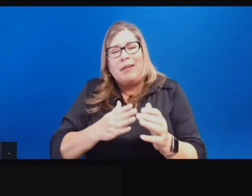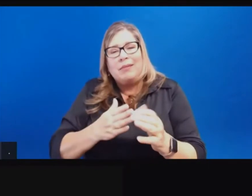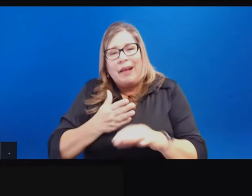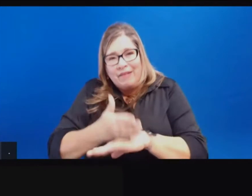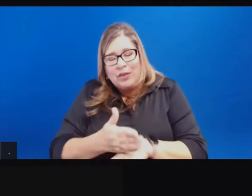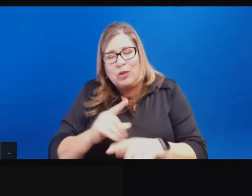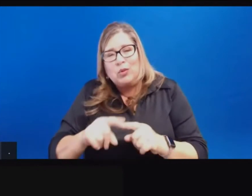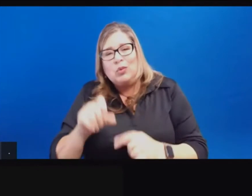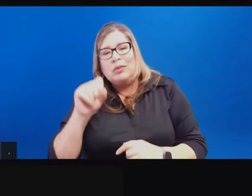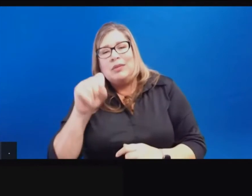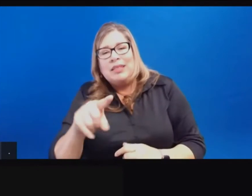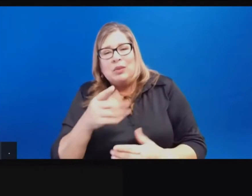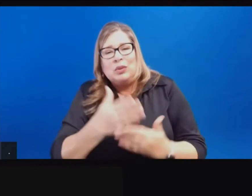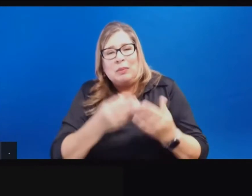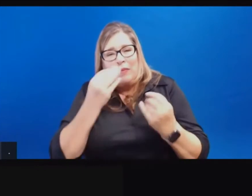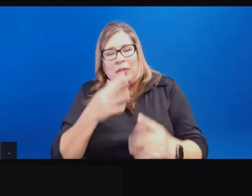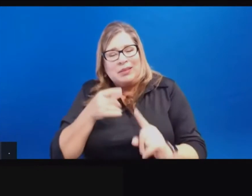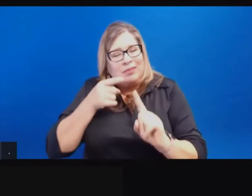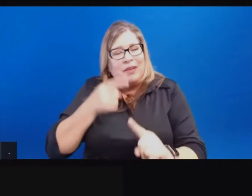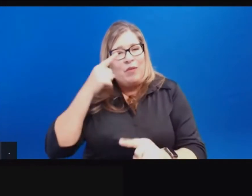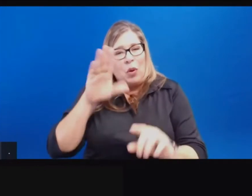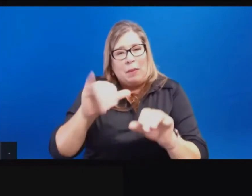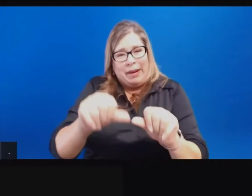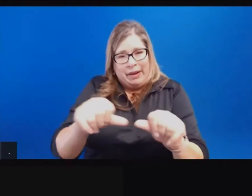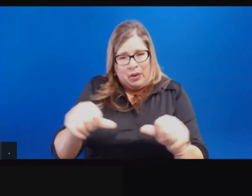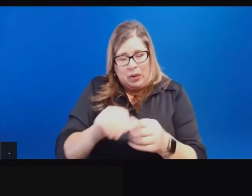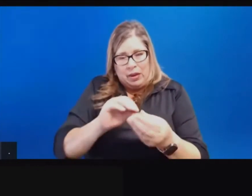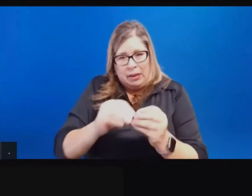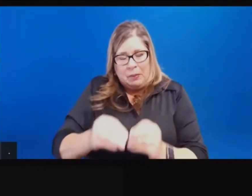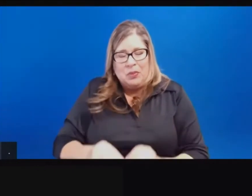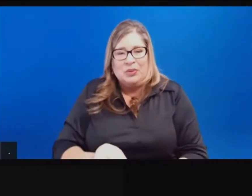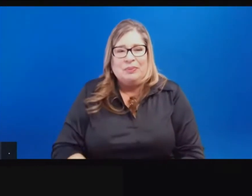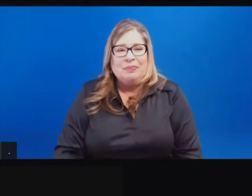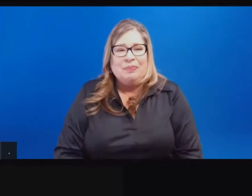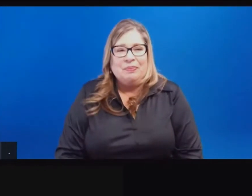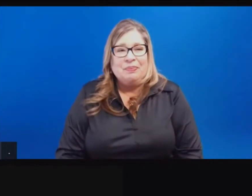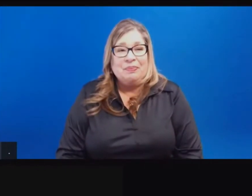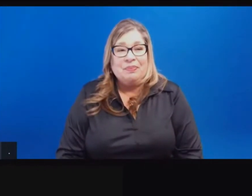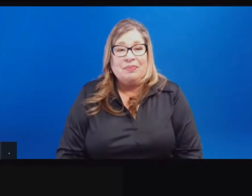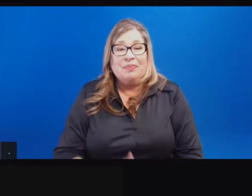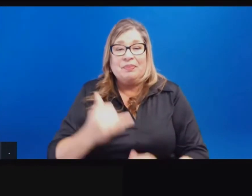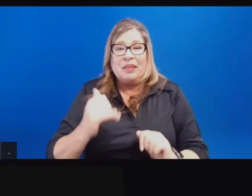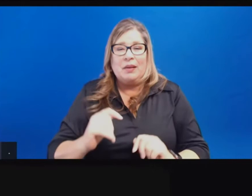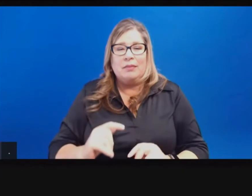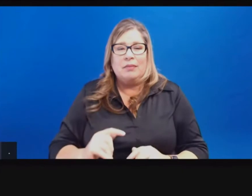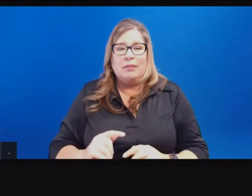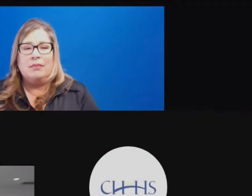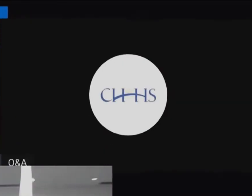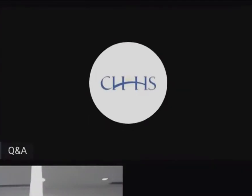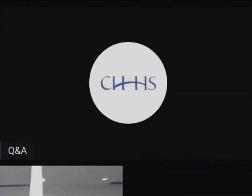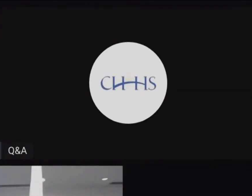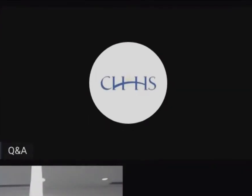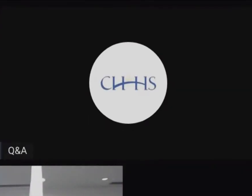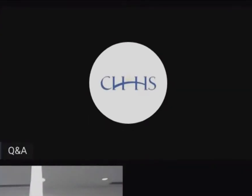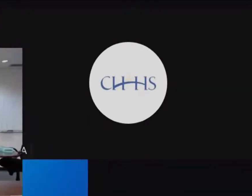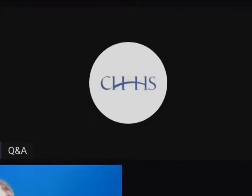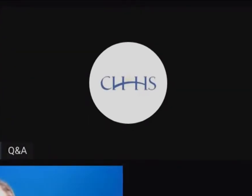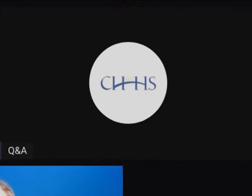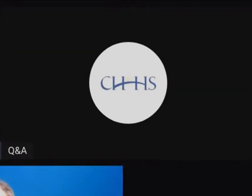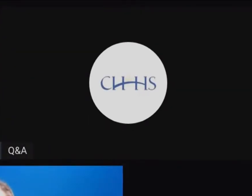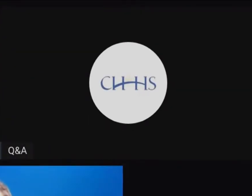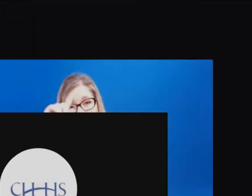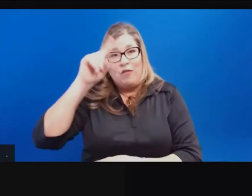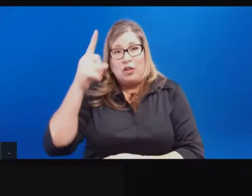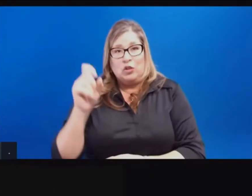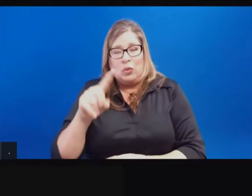additional points about the Bay Area numbers at that period of time. Secretary Richardson. Thank you.